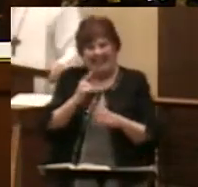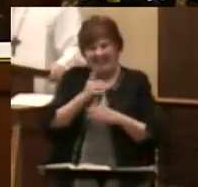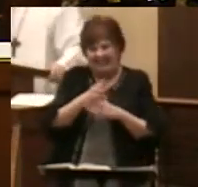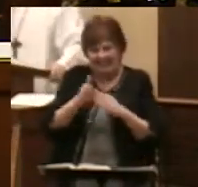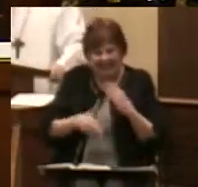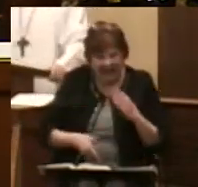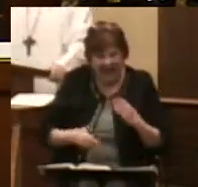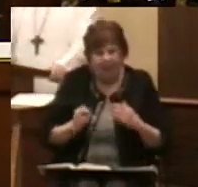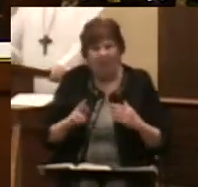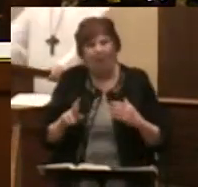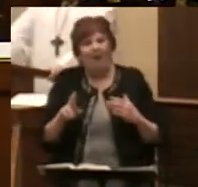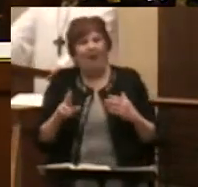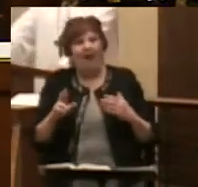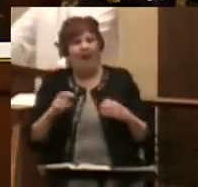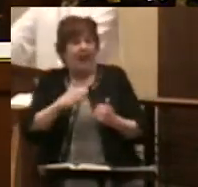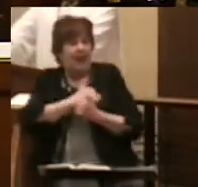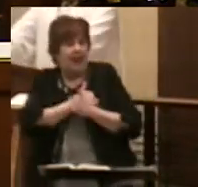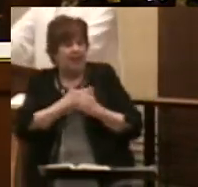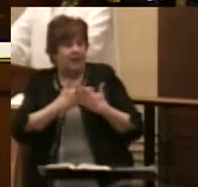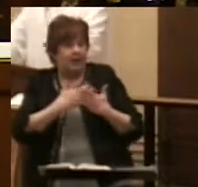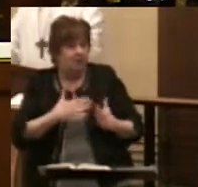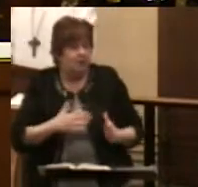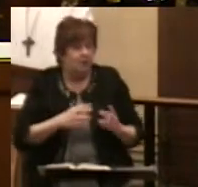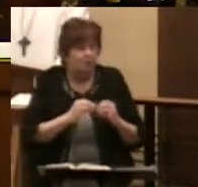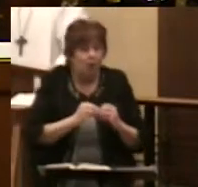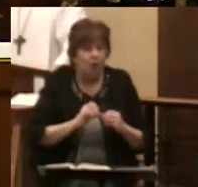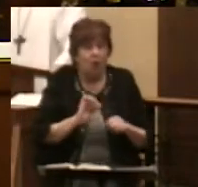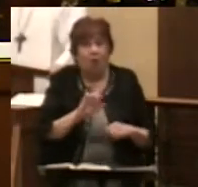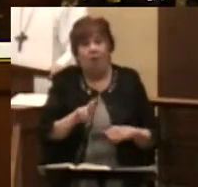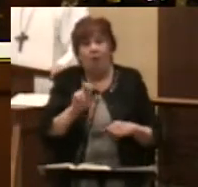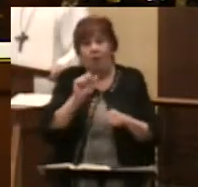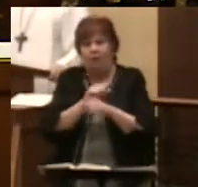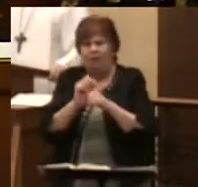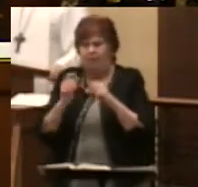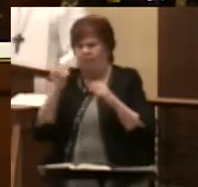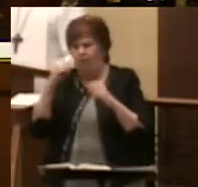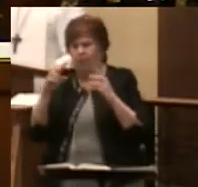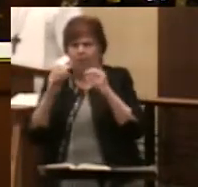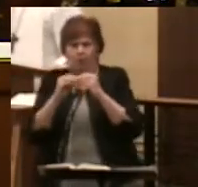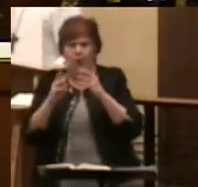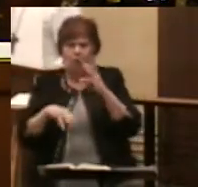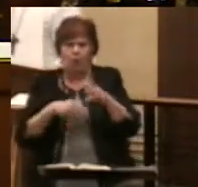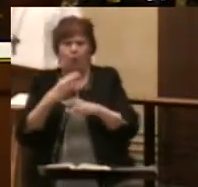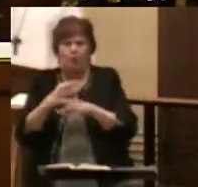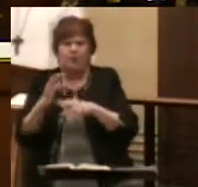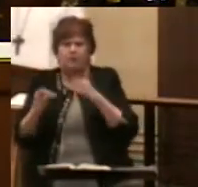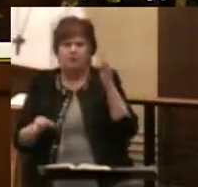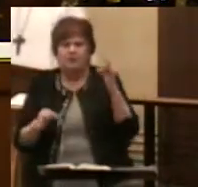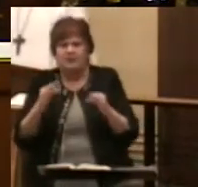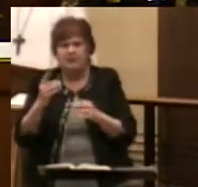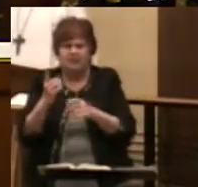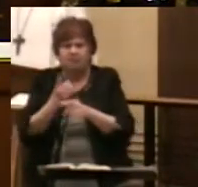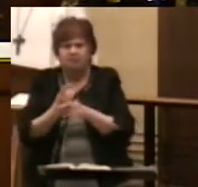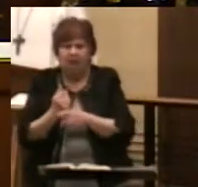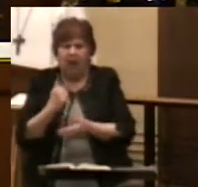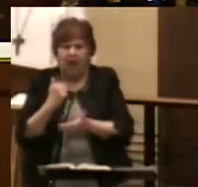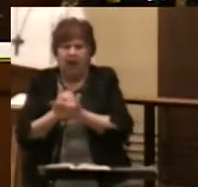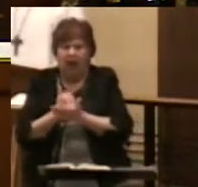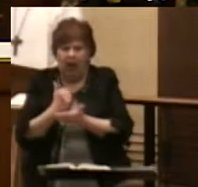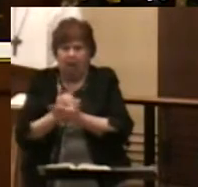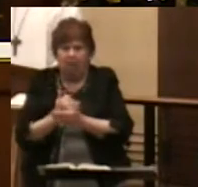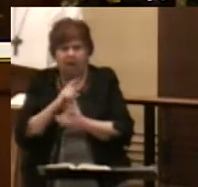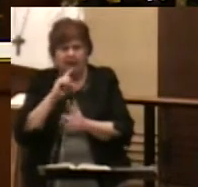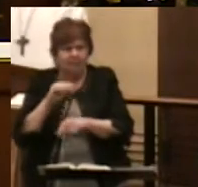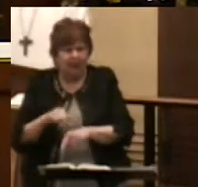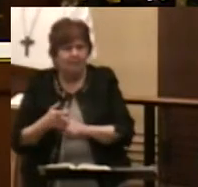neighbors more, or work for more justice in the world. Now these things are helpful in the world, in fact commanded of